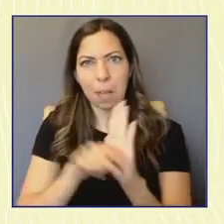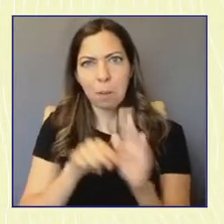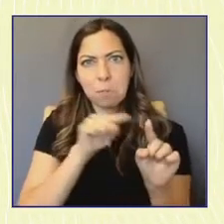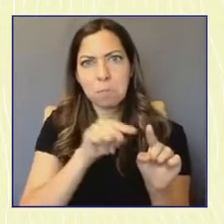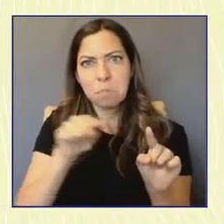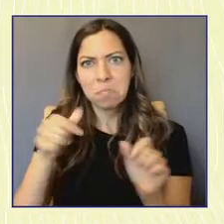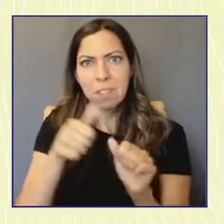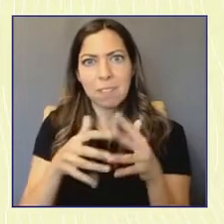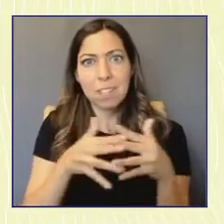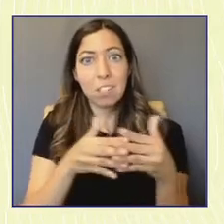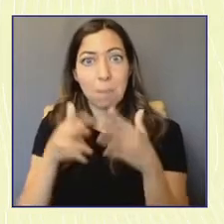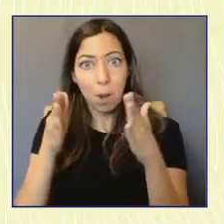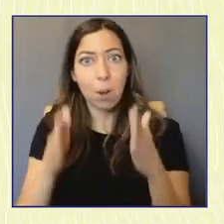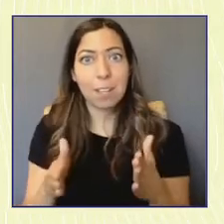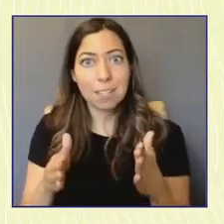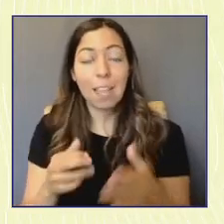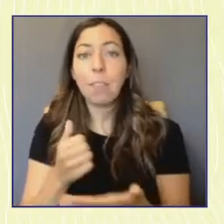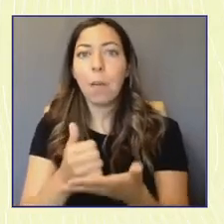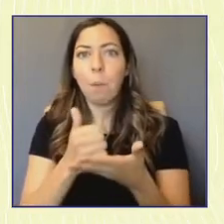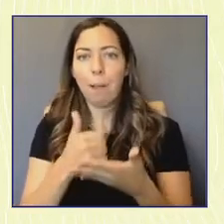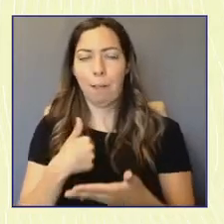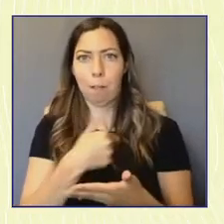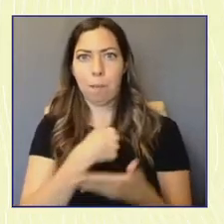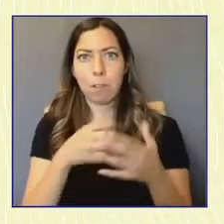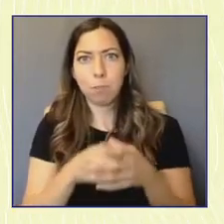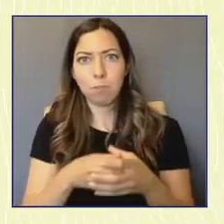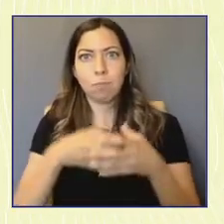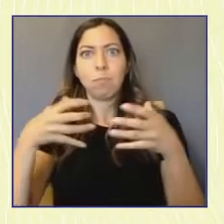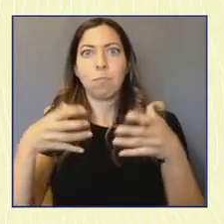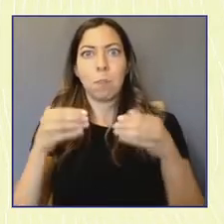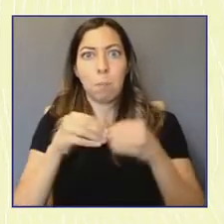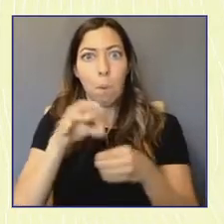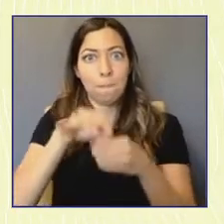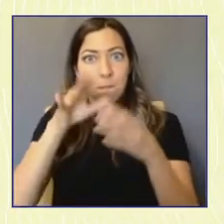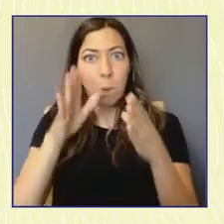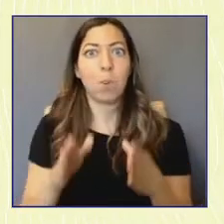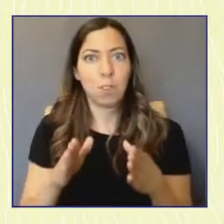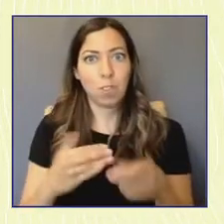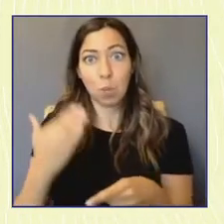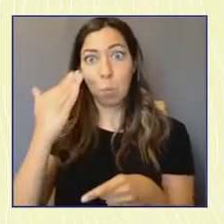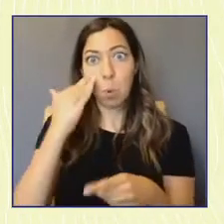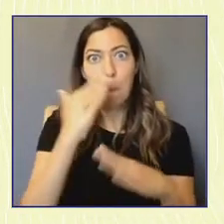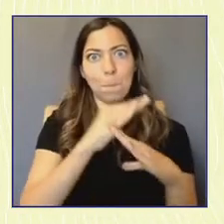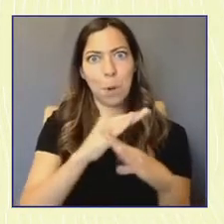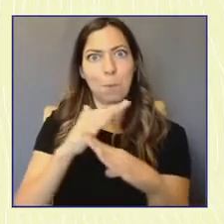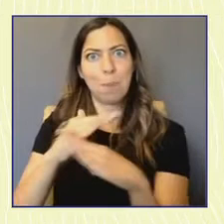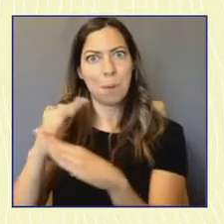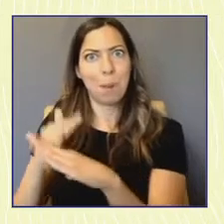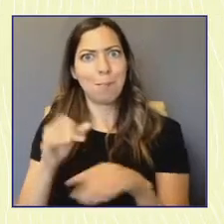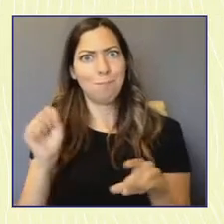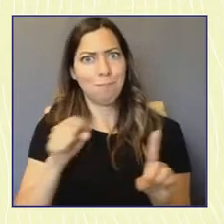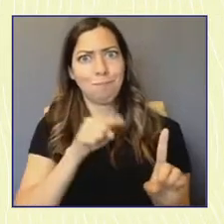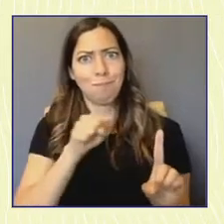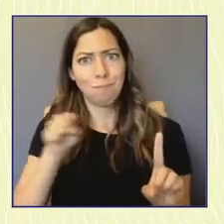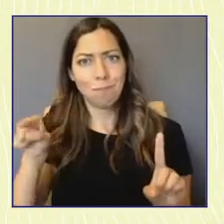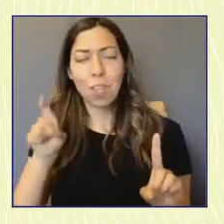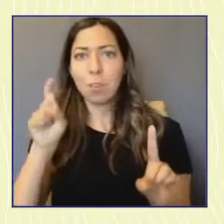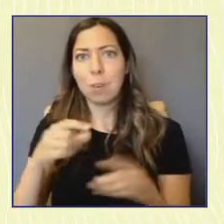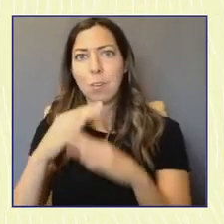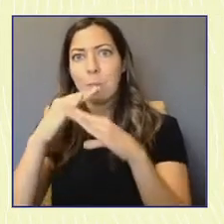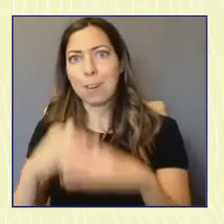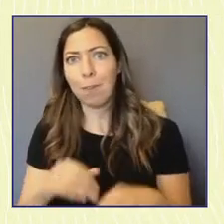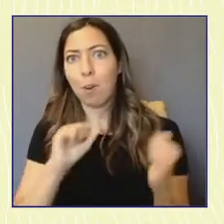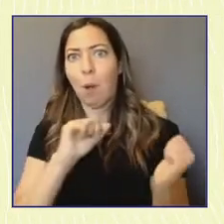voting growing voters framework so that we were breaking down barriers for all Americans, not just young Americans who are on college campuses.